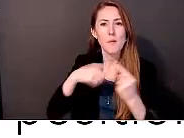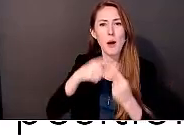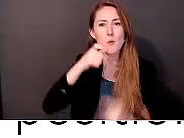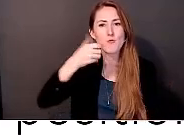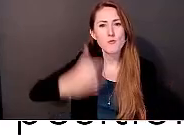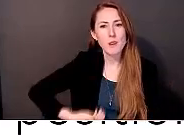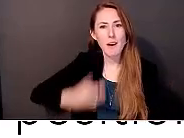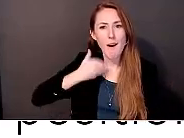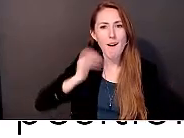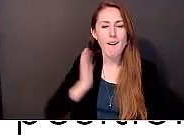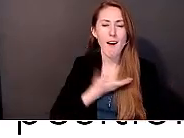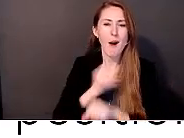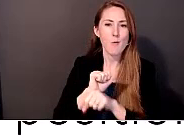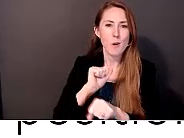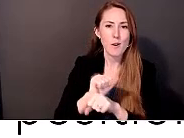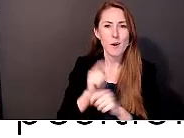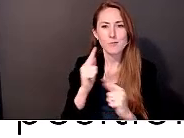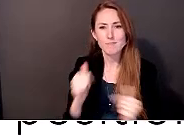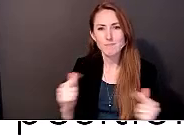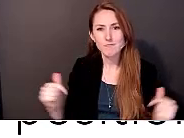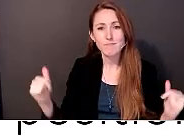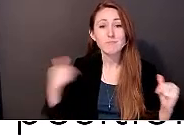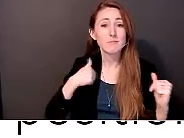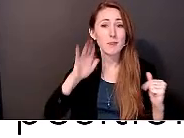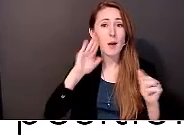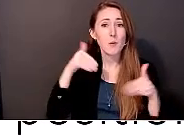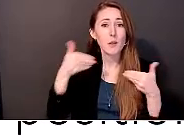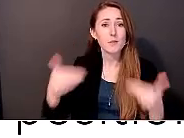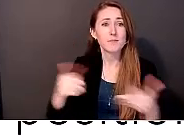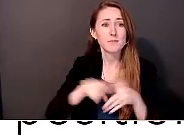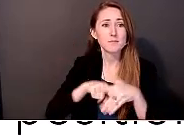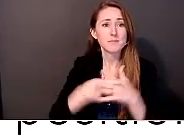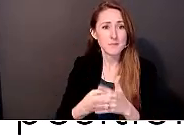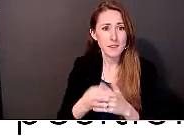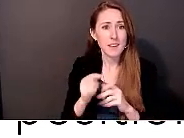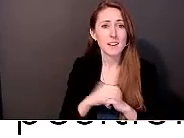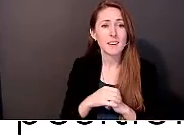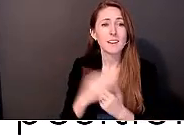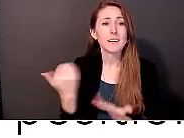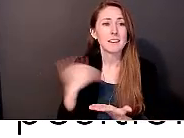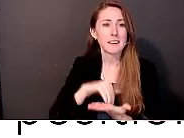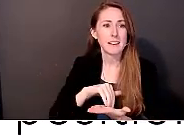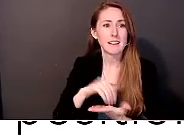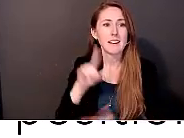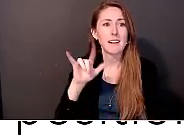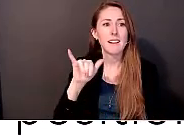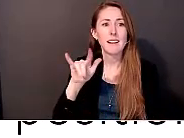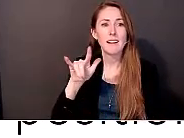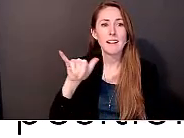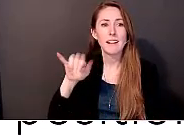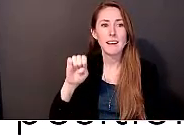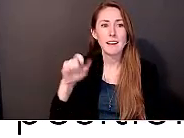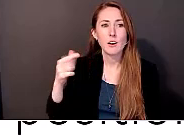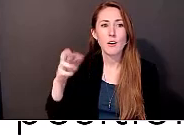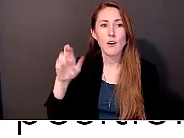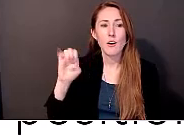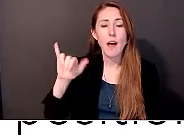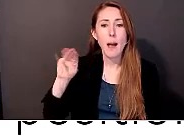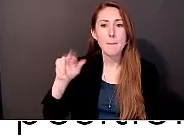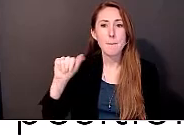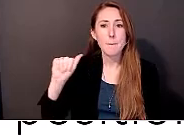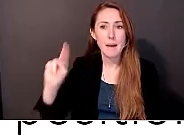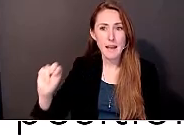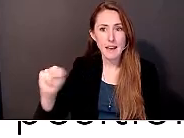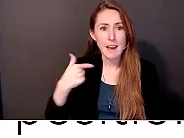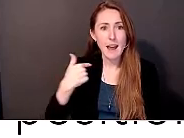So, I'll get us going. I'll start, again, Lily Griman. I am a